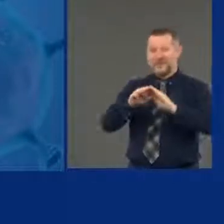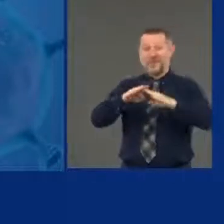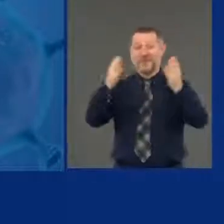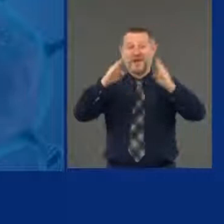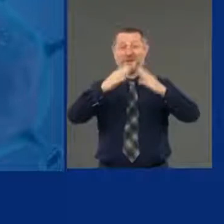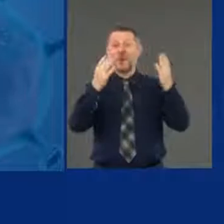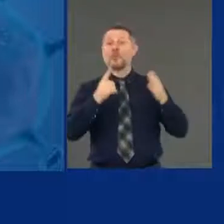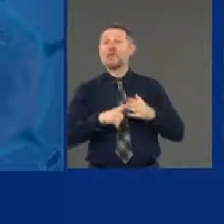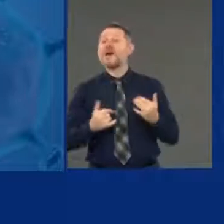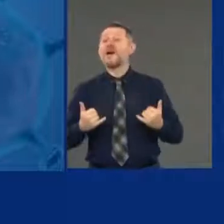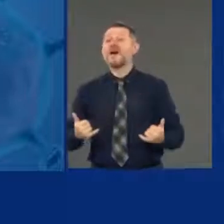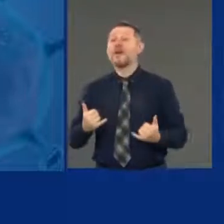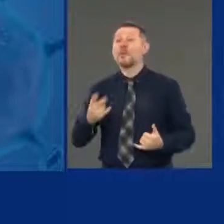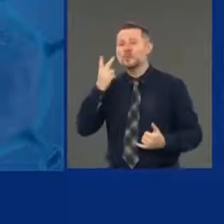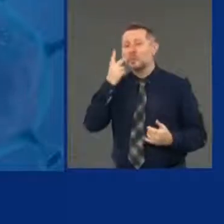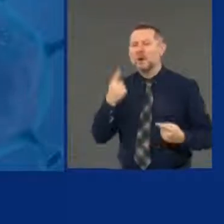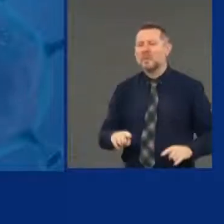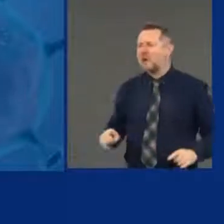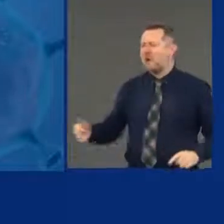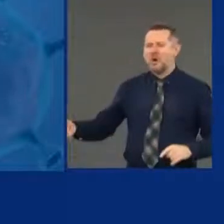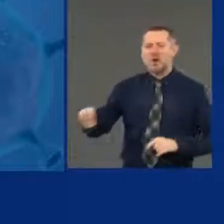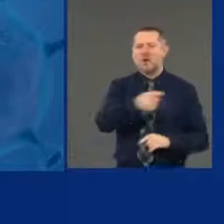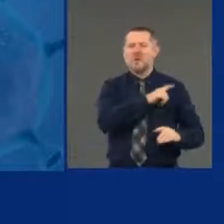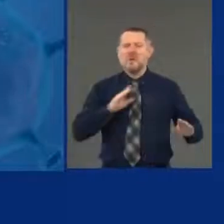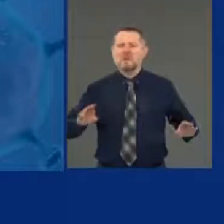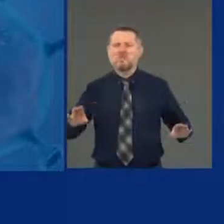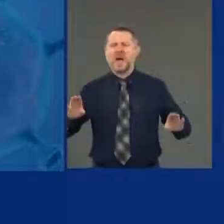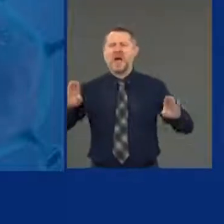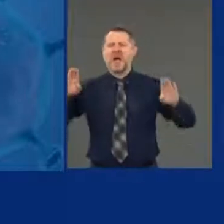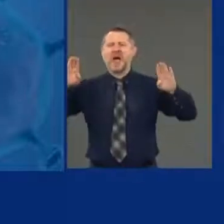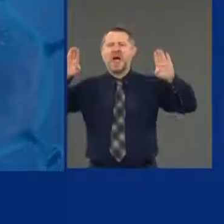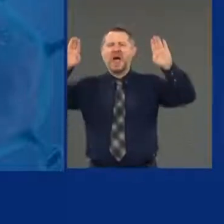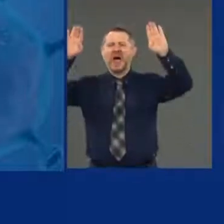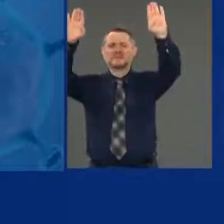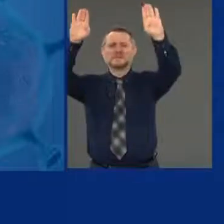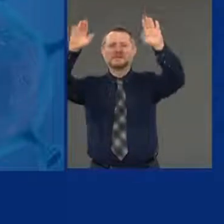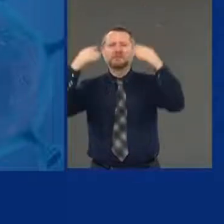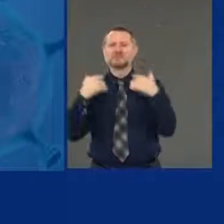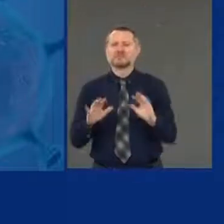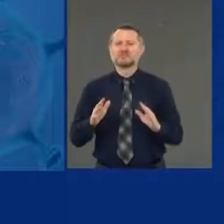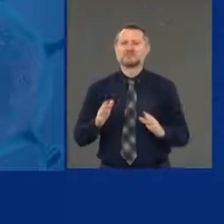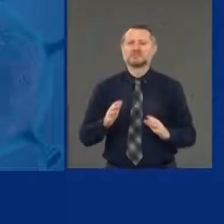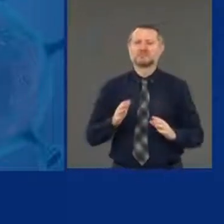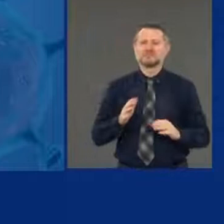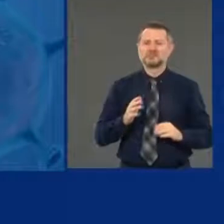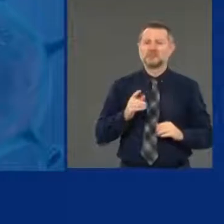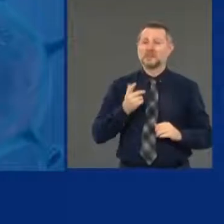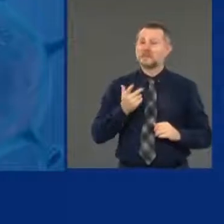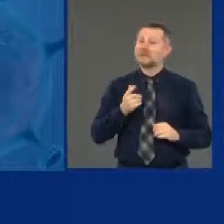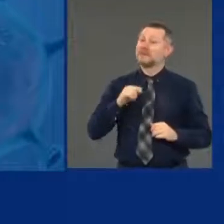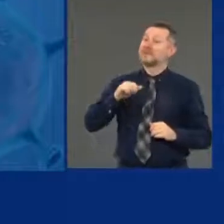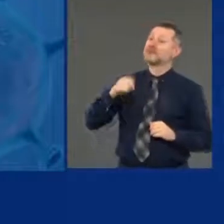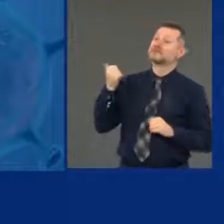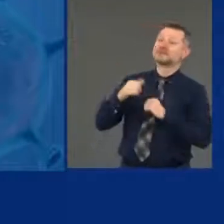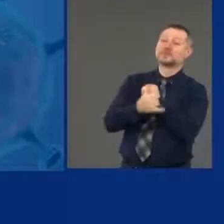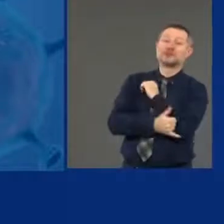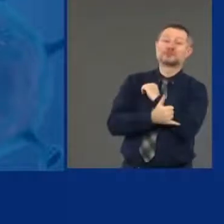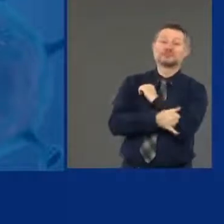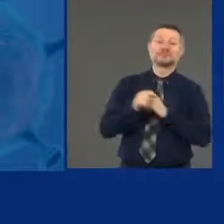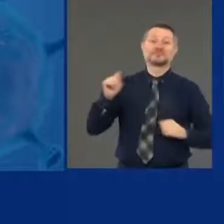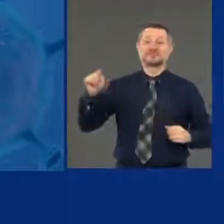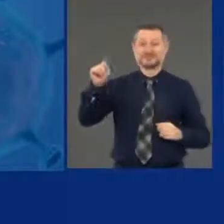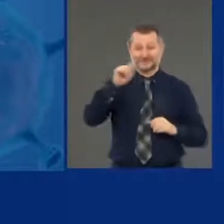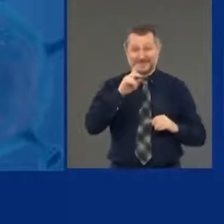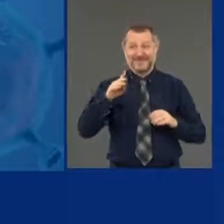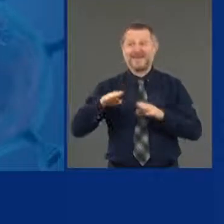spikes. This is a very real possibility. Countries around the globe that reopened are